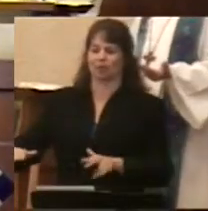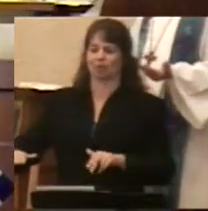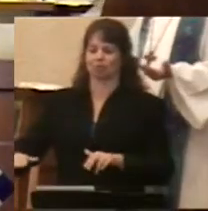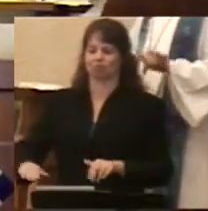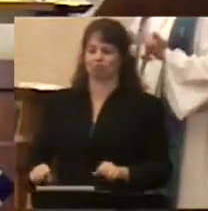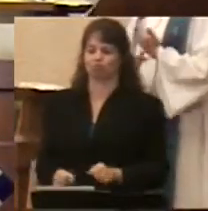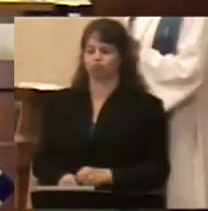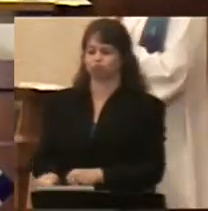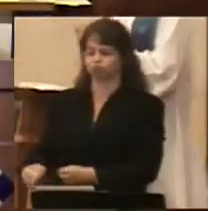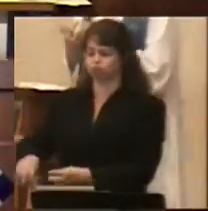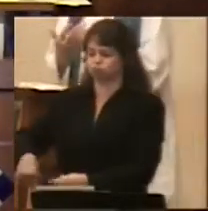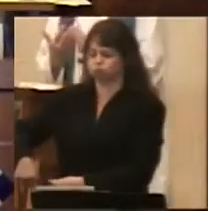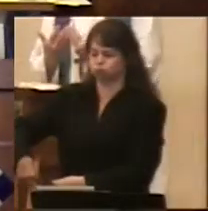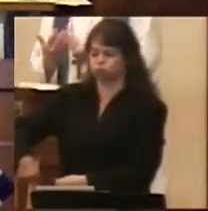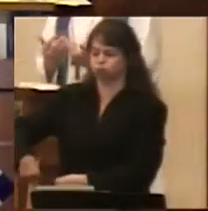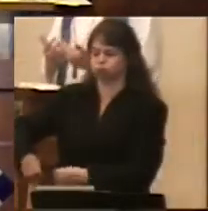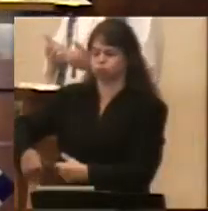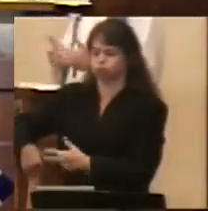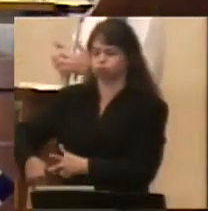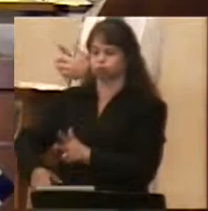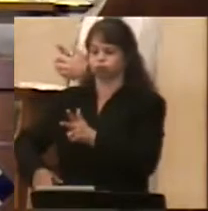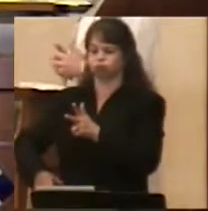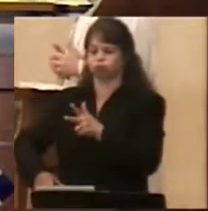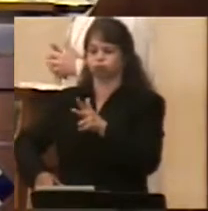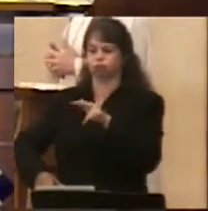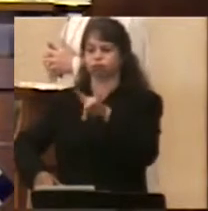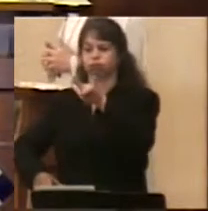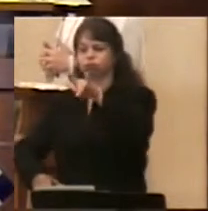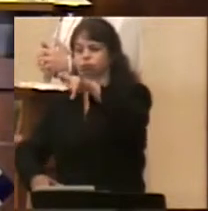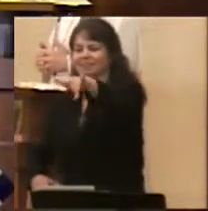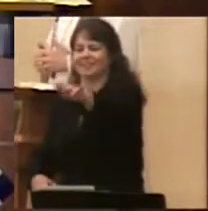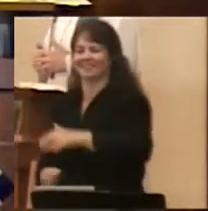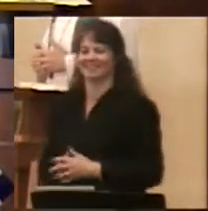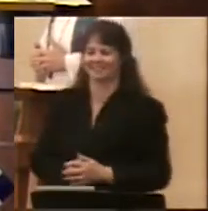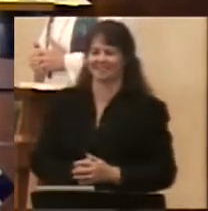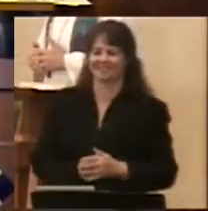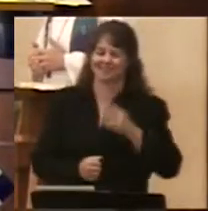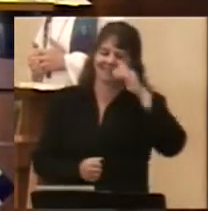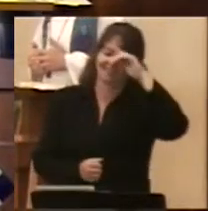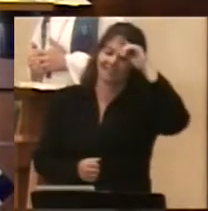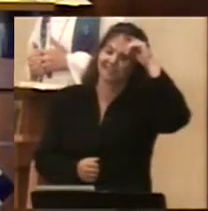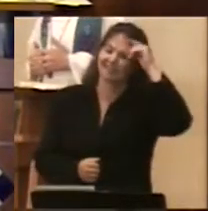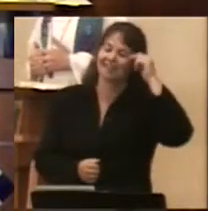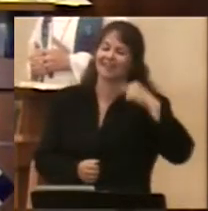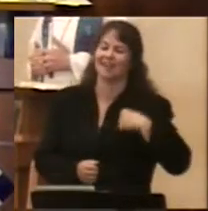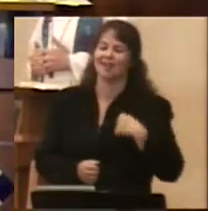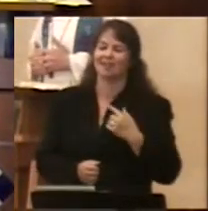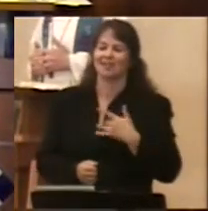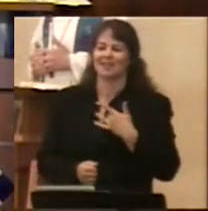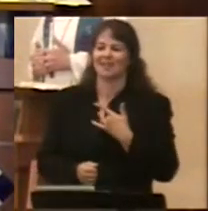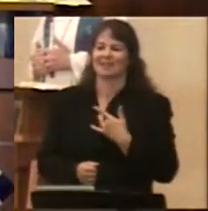which I've been steeped in my whole life, that flying is freedom.